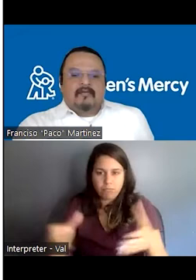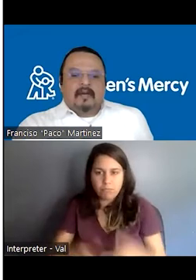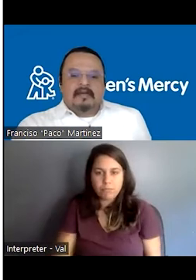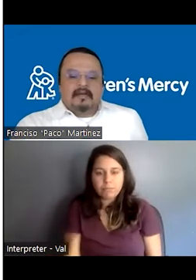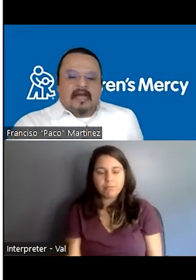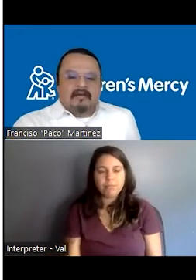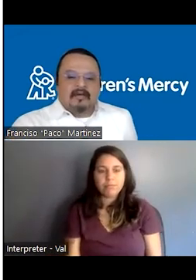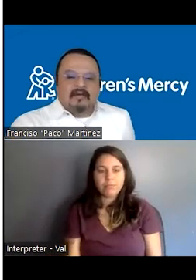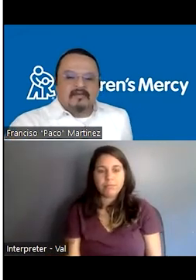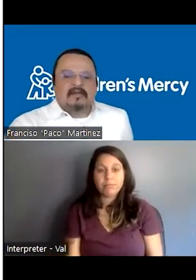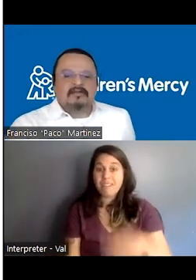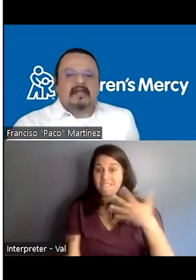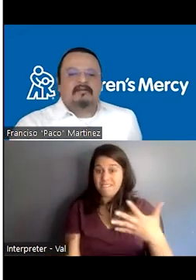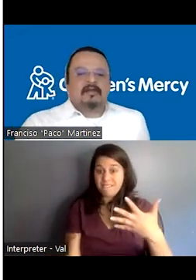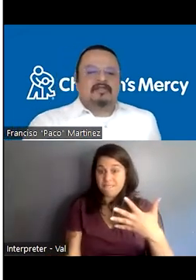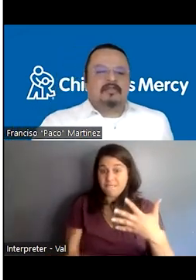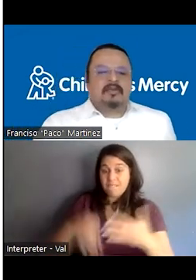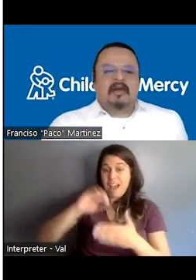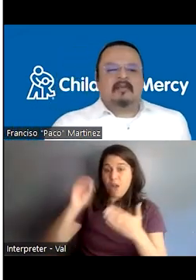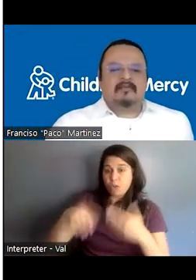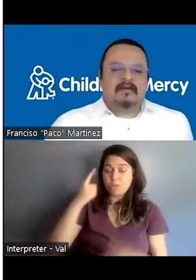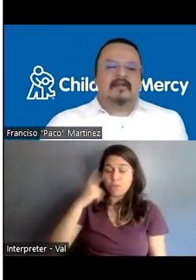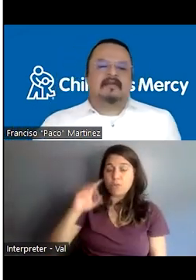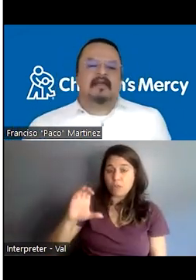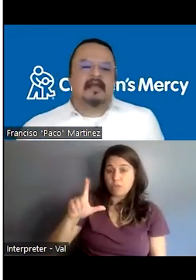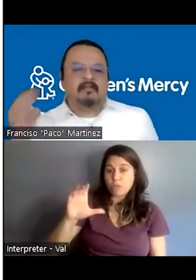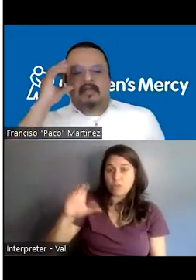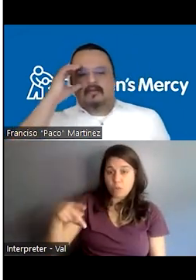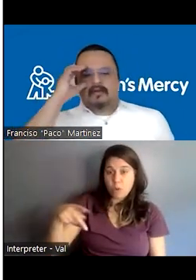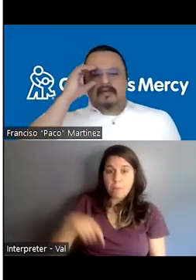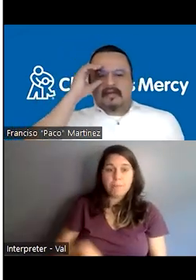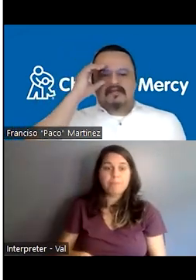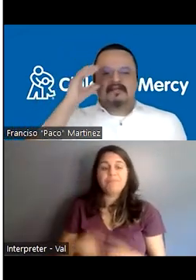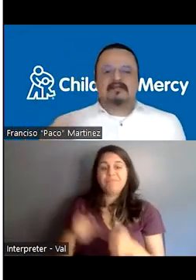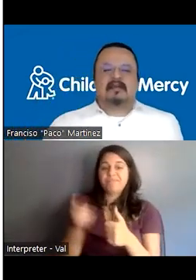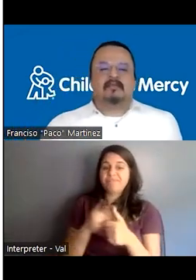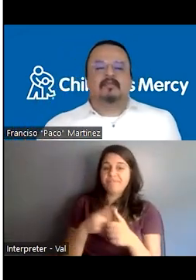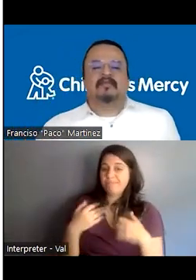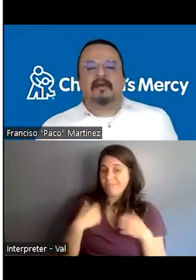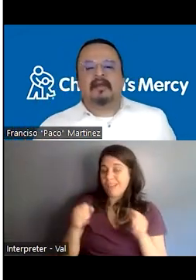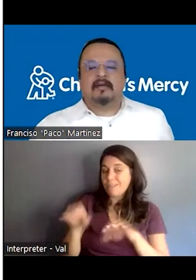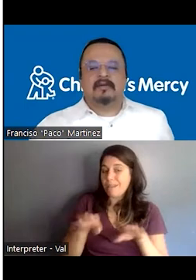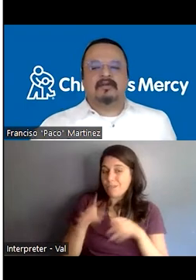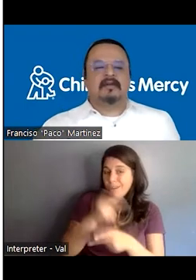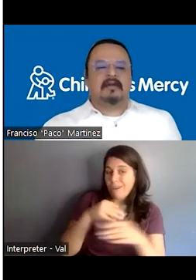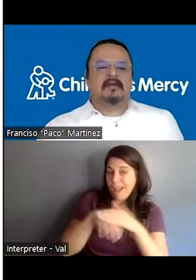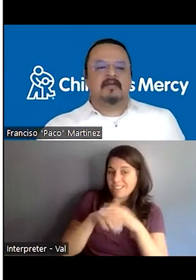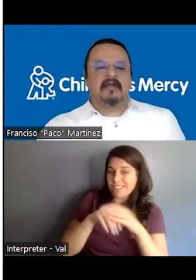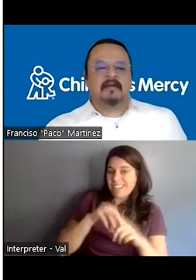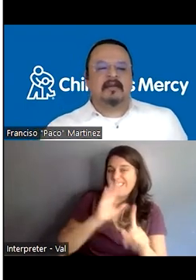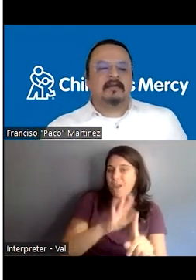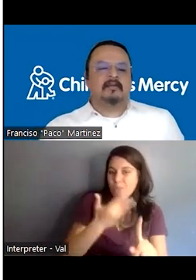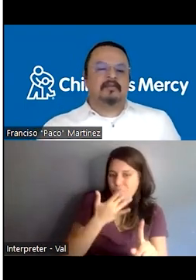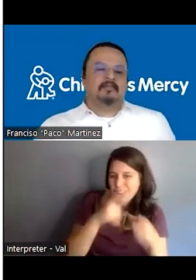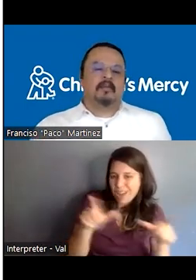Our five leading outcomes in the cultural language coaching program. First is health and behavioral care access in preferred language, other than English